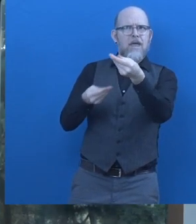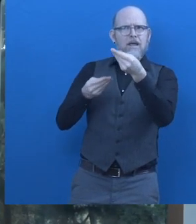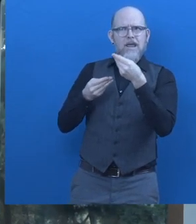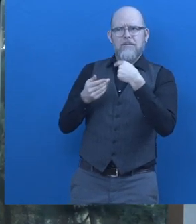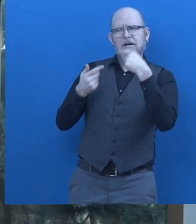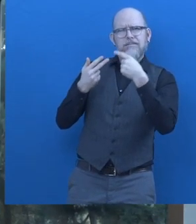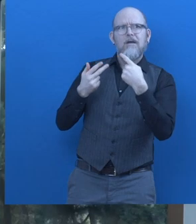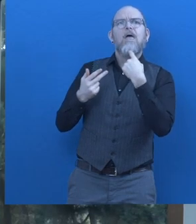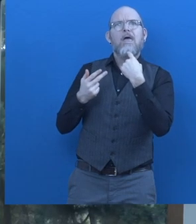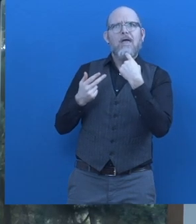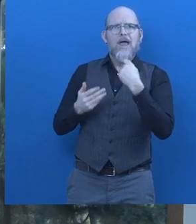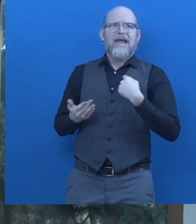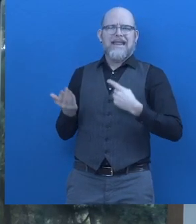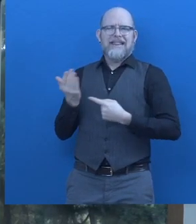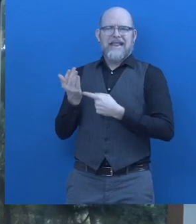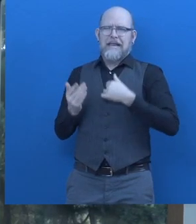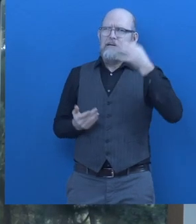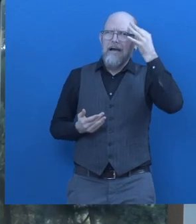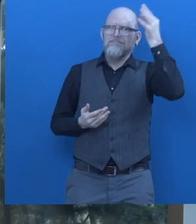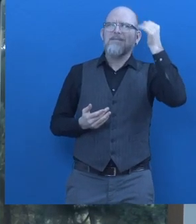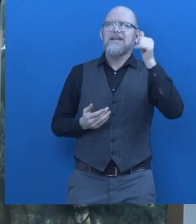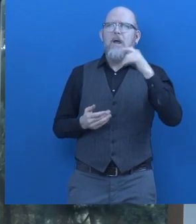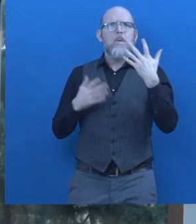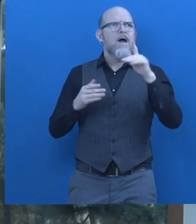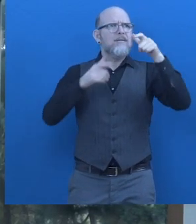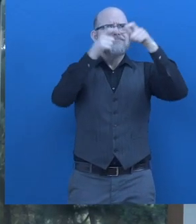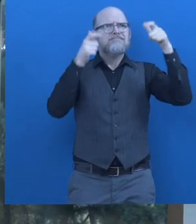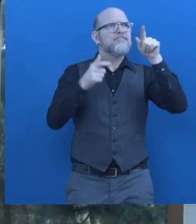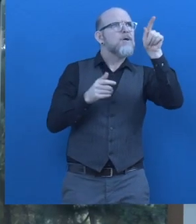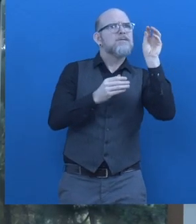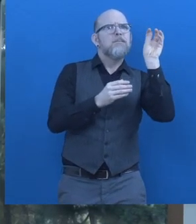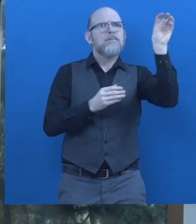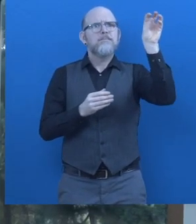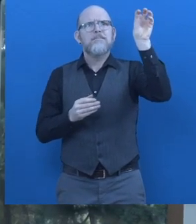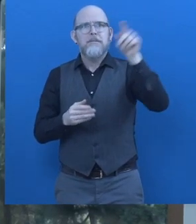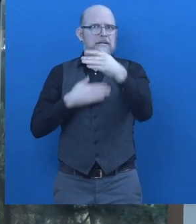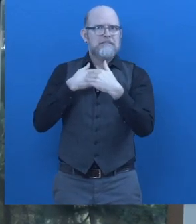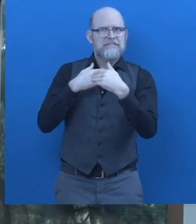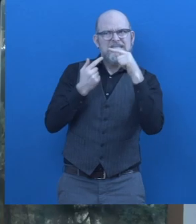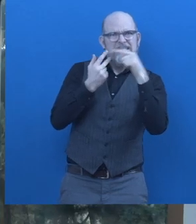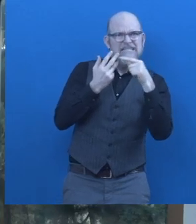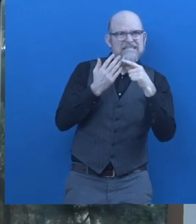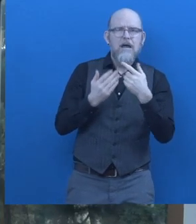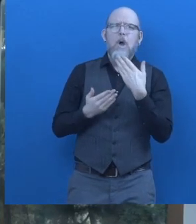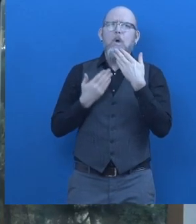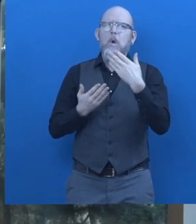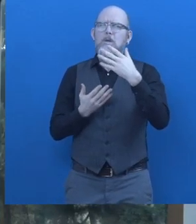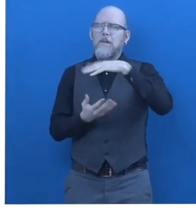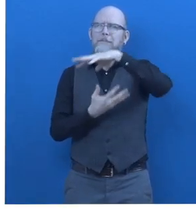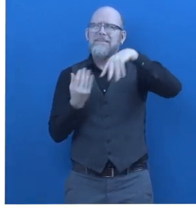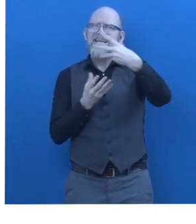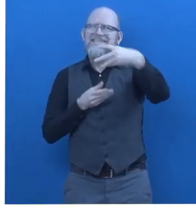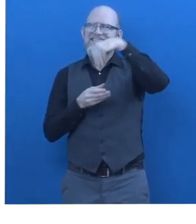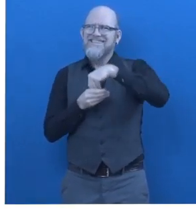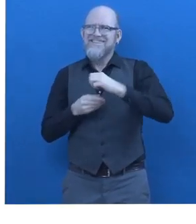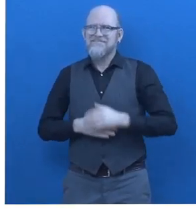created and developed the technology but all the insights came from the visual disabled comment side and this is a great mixture for the site